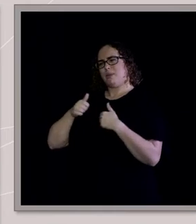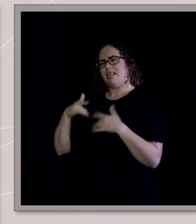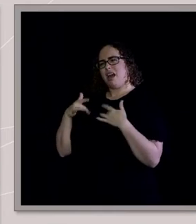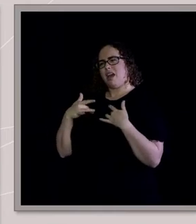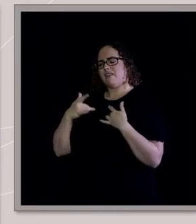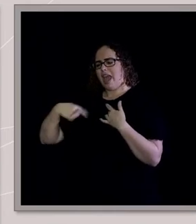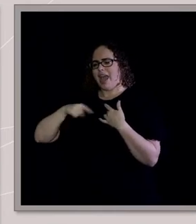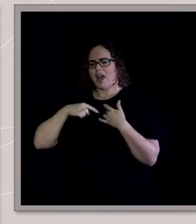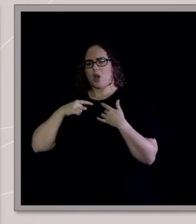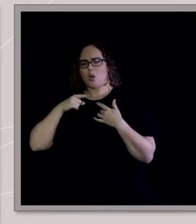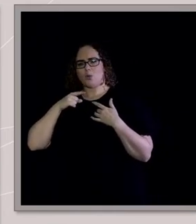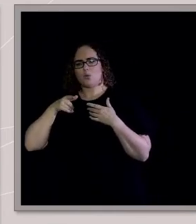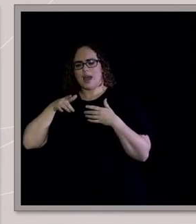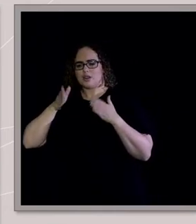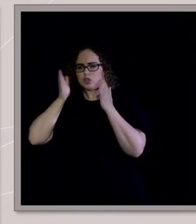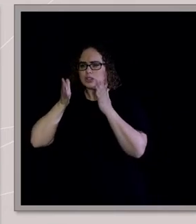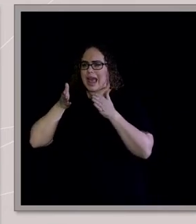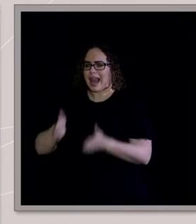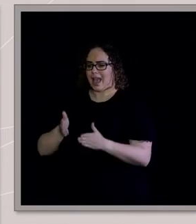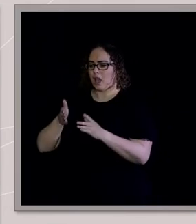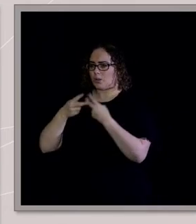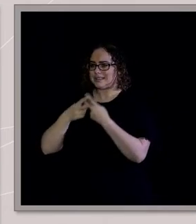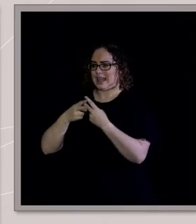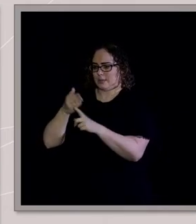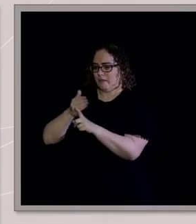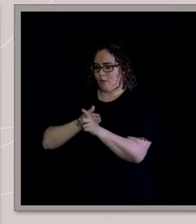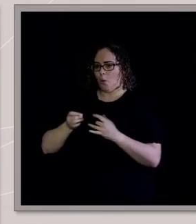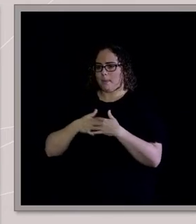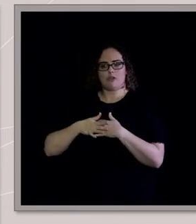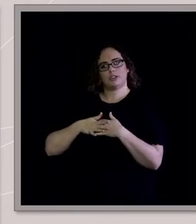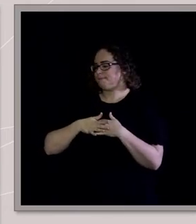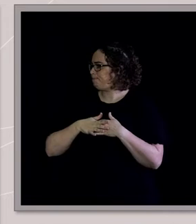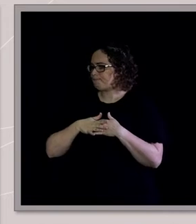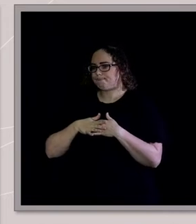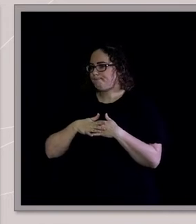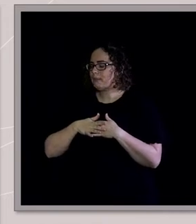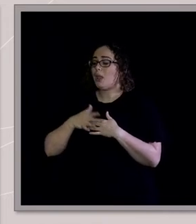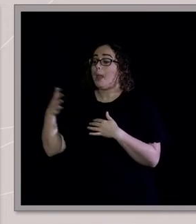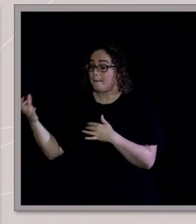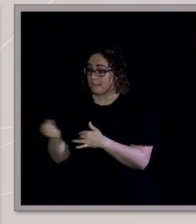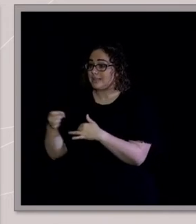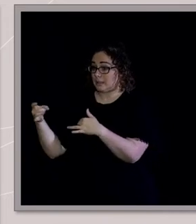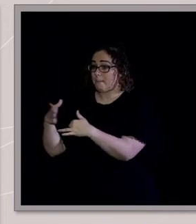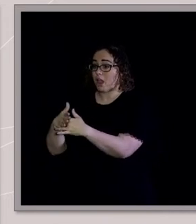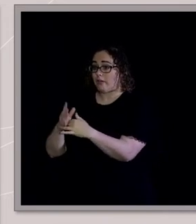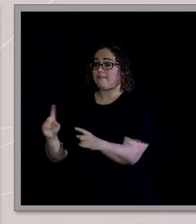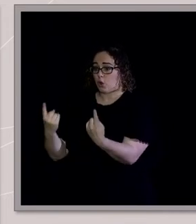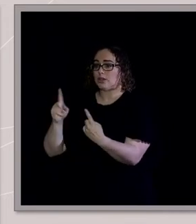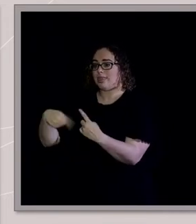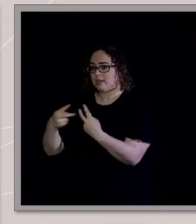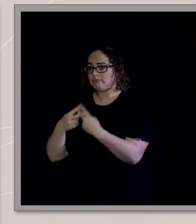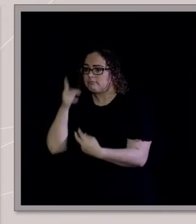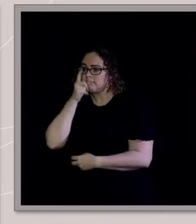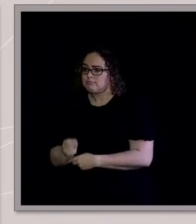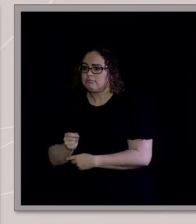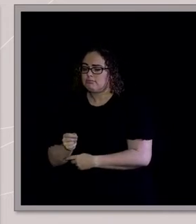before marriage, but I didn't see that as a problem. I saw that as a good thing. I was on board. I thought it'd be beautiful to be with someone who'd never been with someone else and to be able to